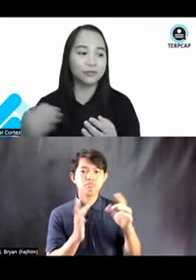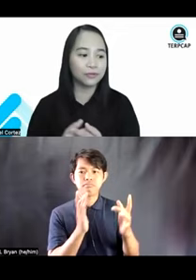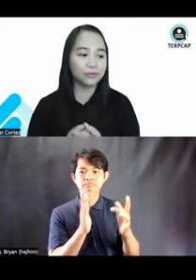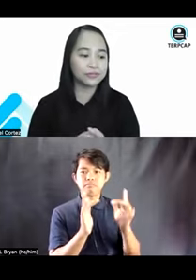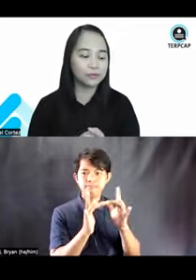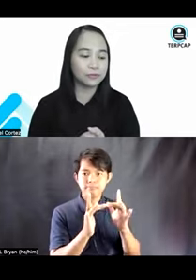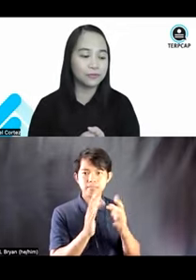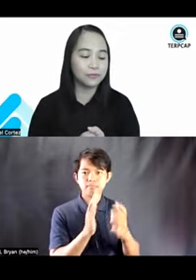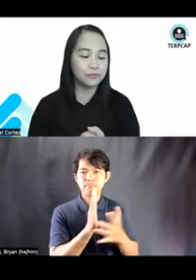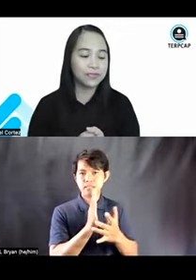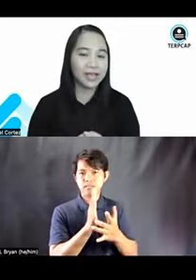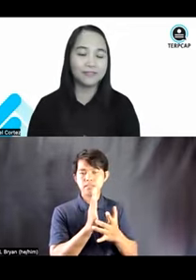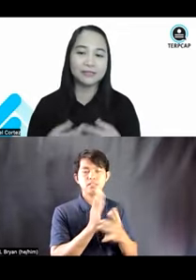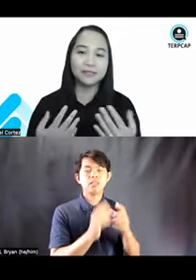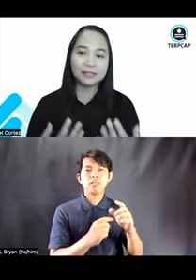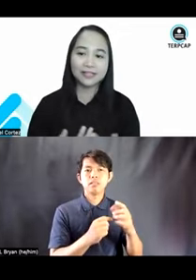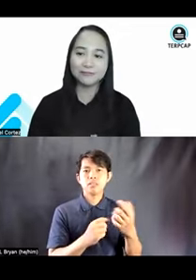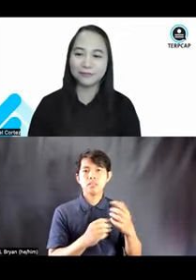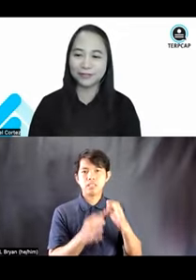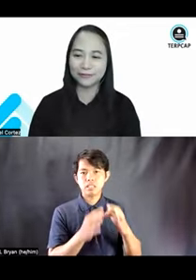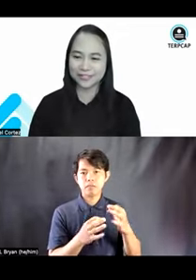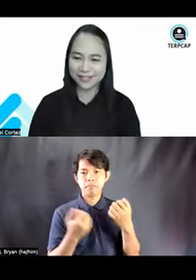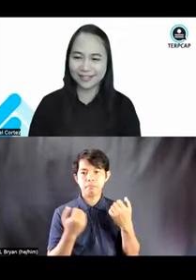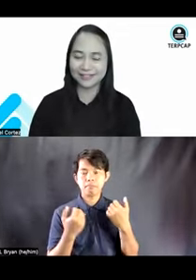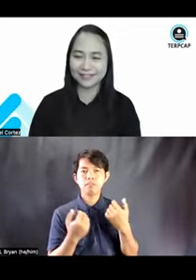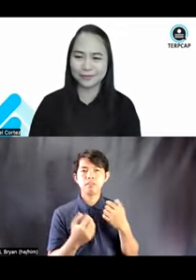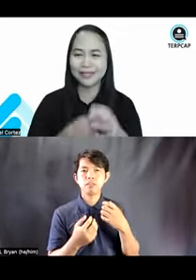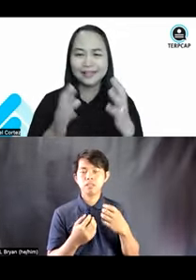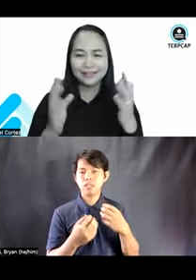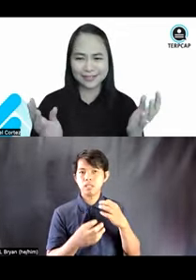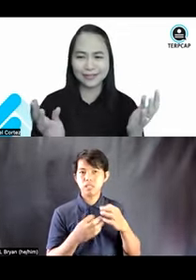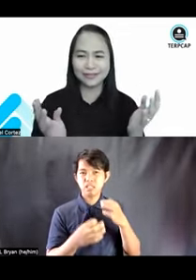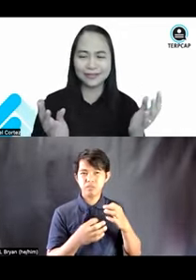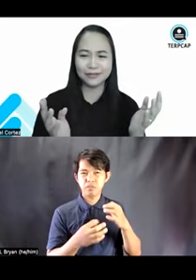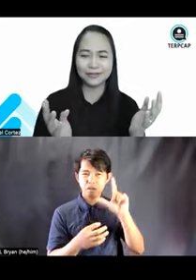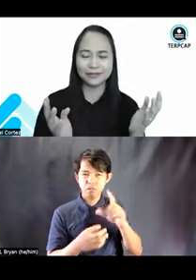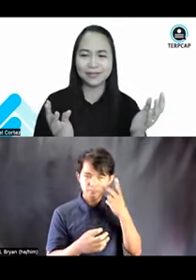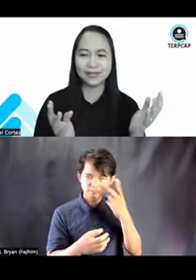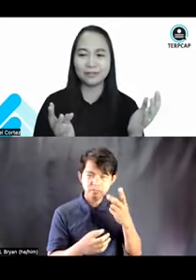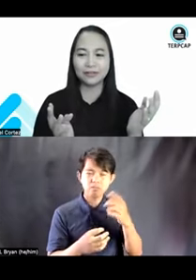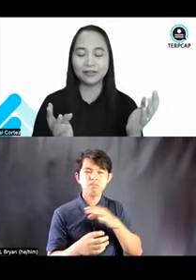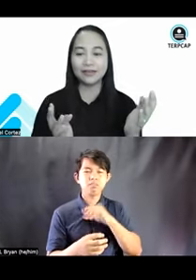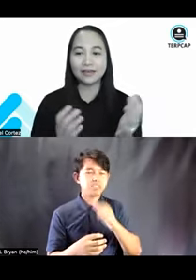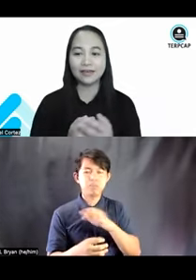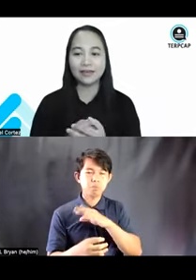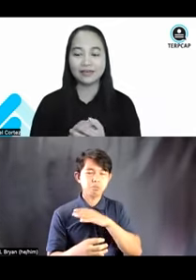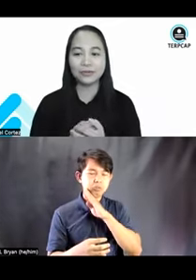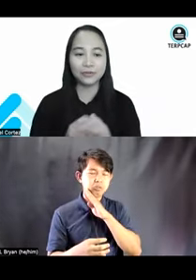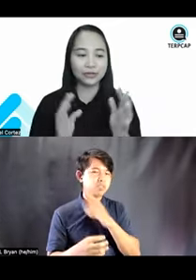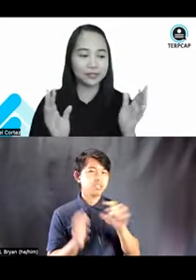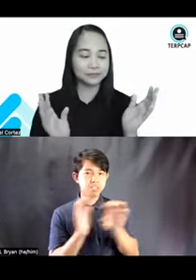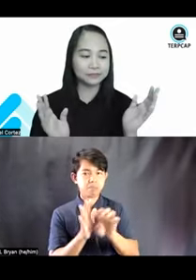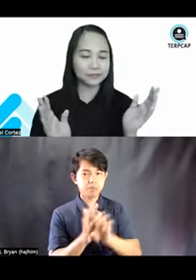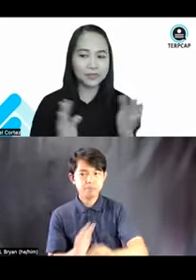those who have disabilities won't feel frustrated? So, let's say, you know, for example, that